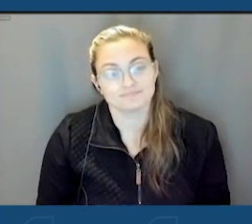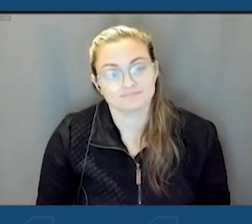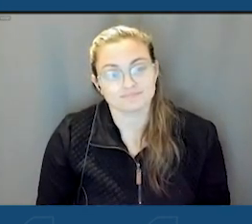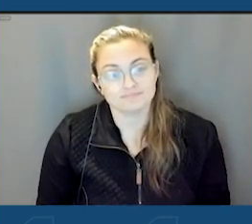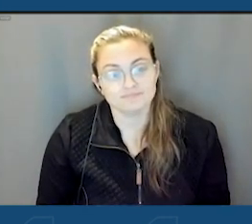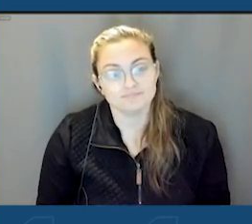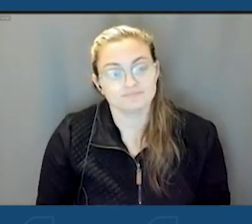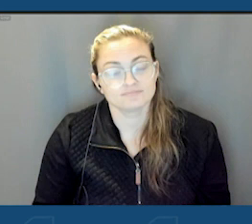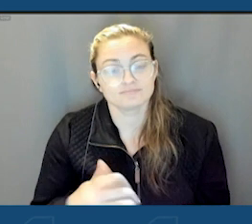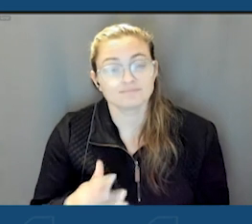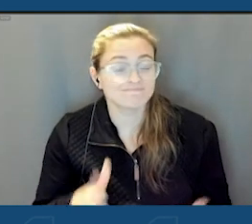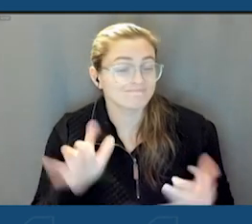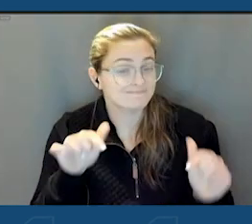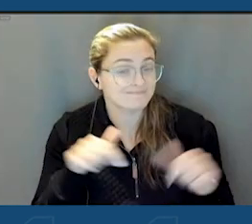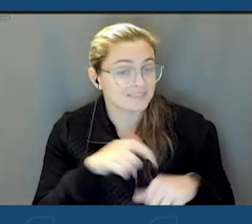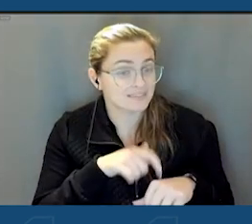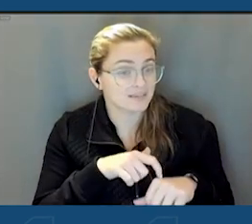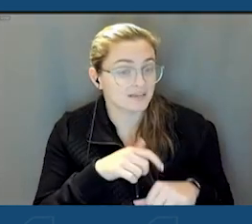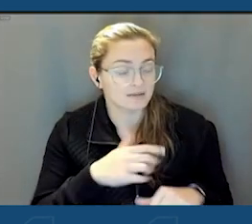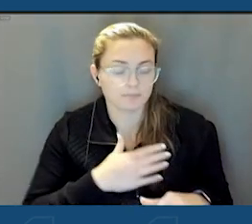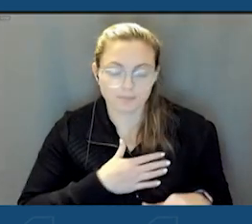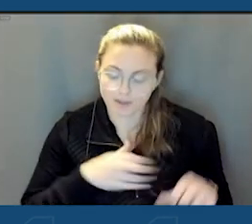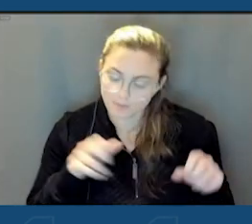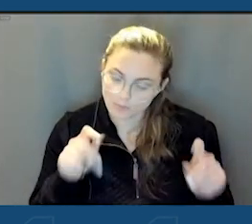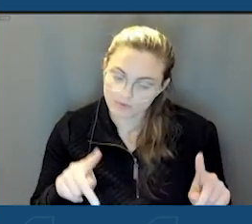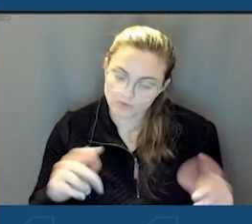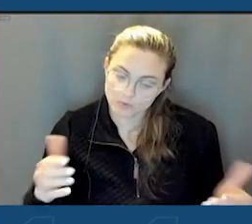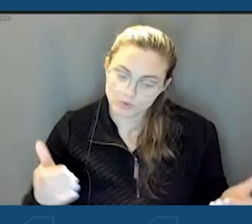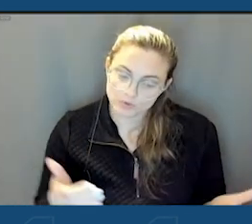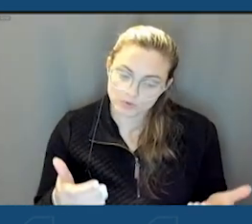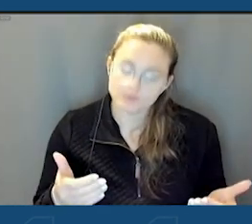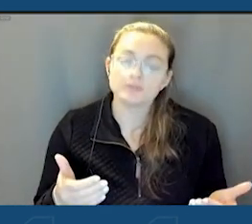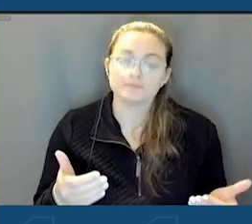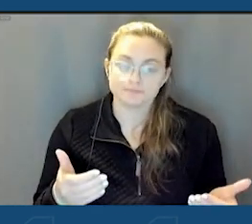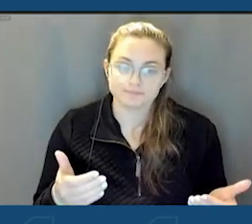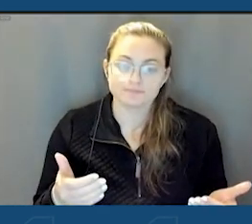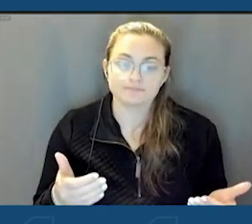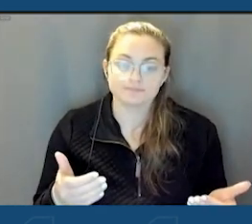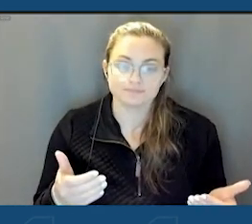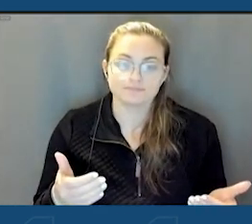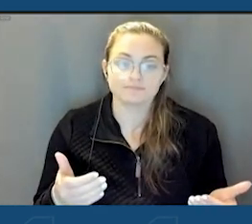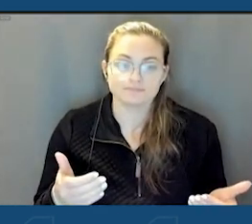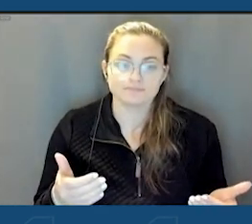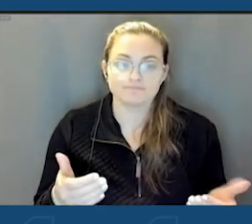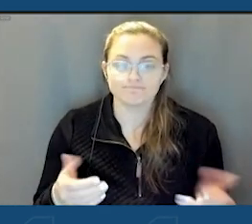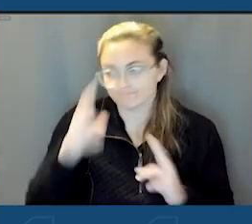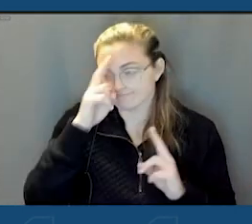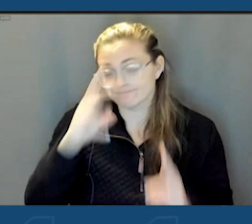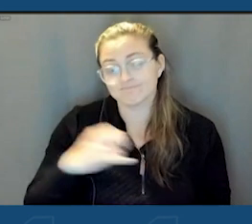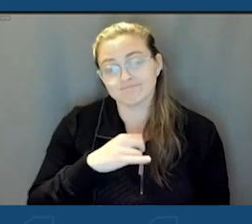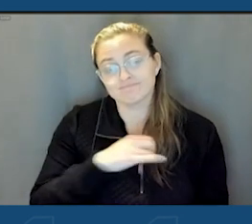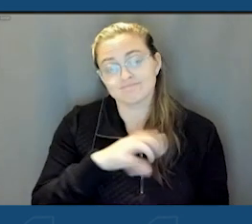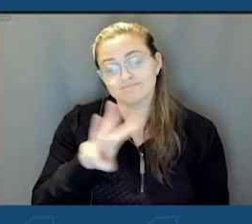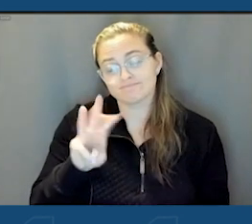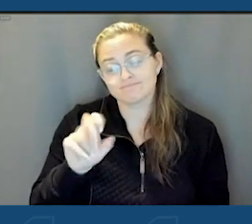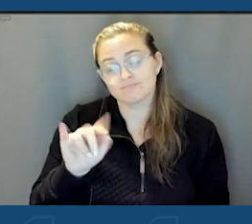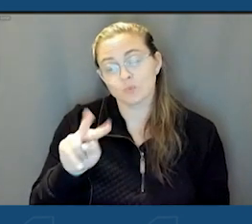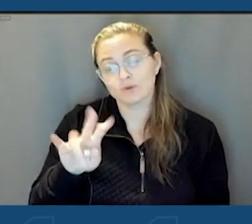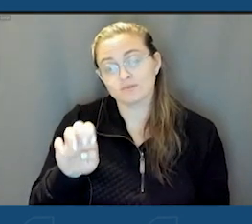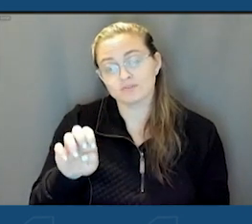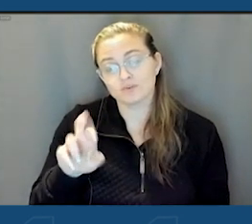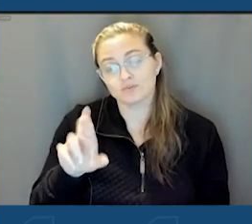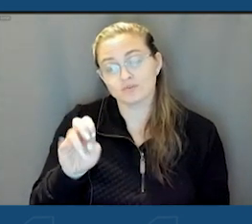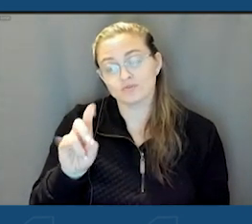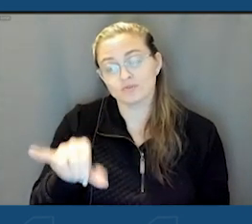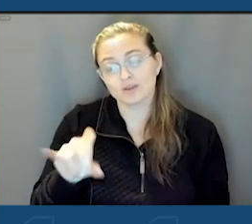At this time, it's my privilege to introduce to you the honorable mayor of Wellsville, Randy Shaler.